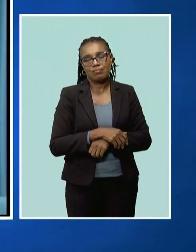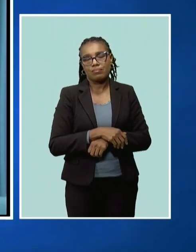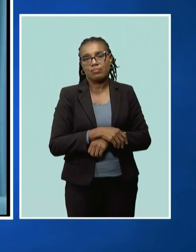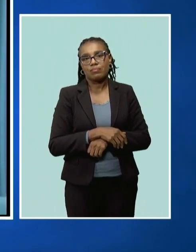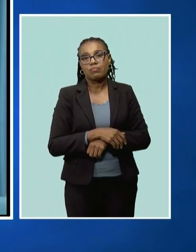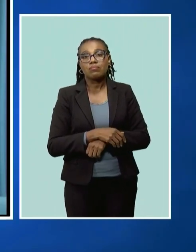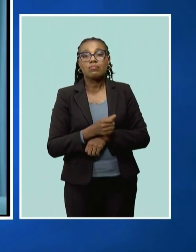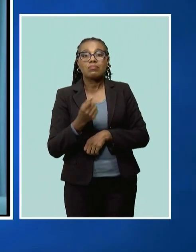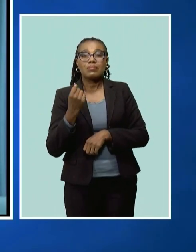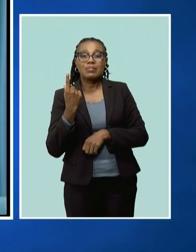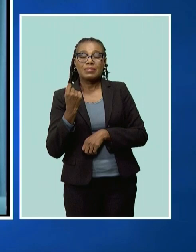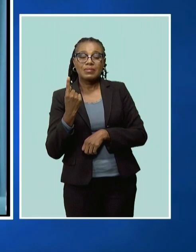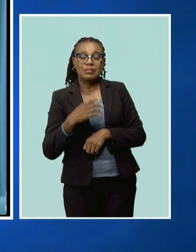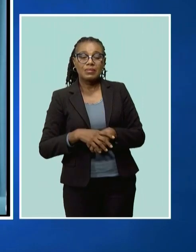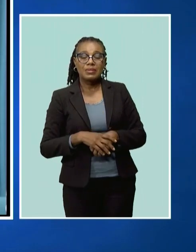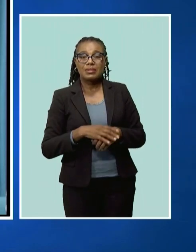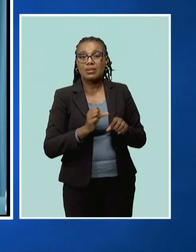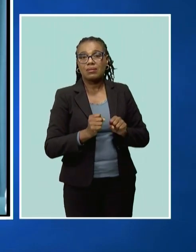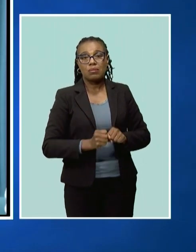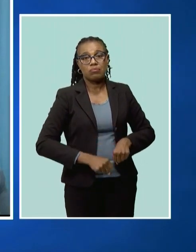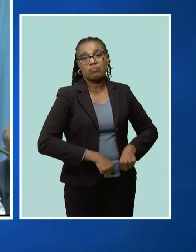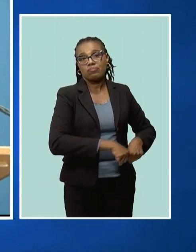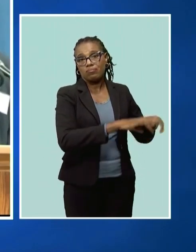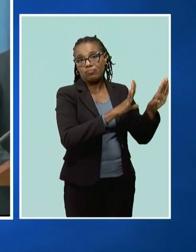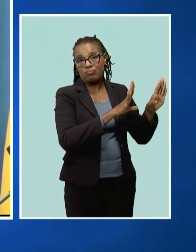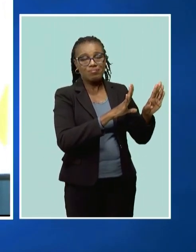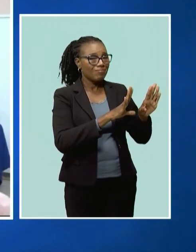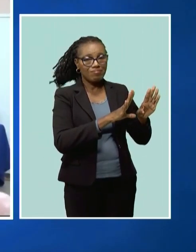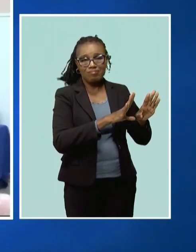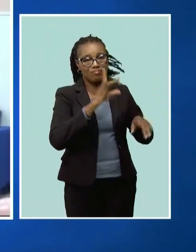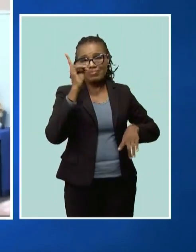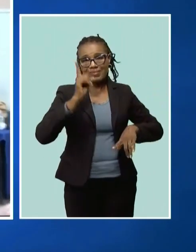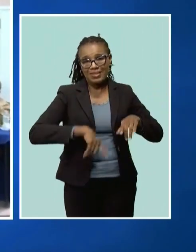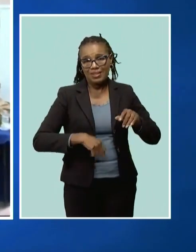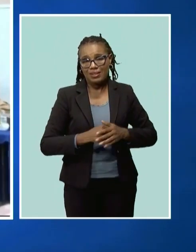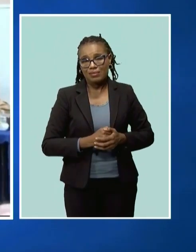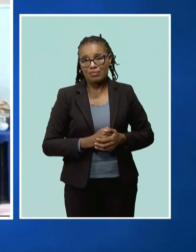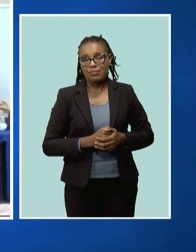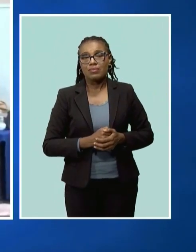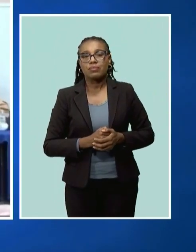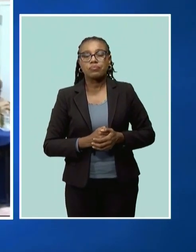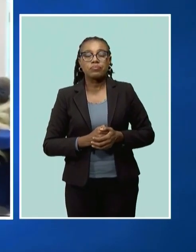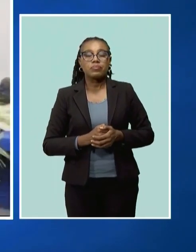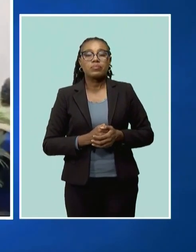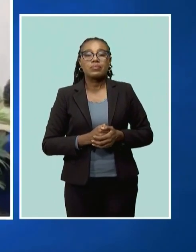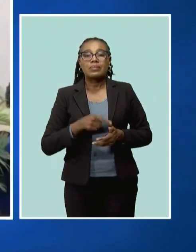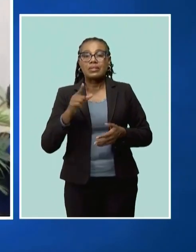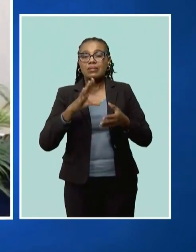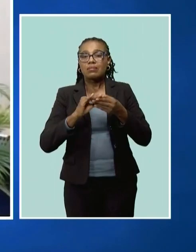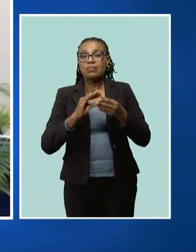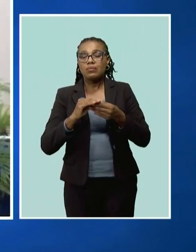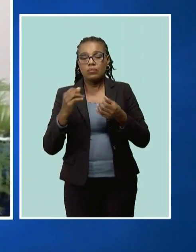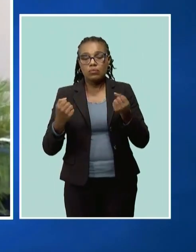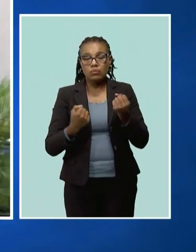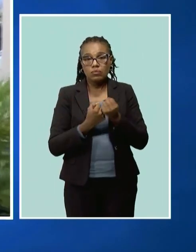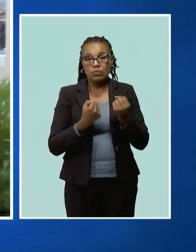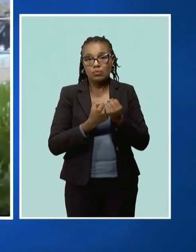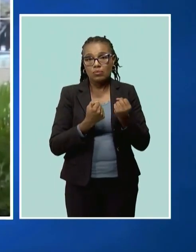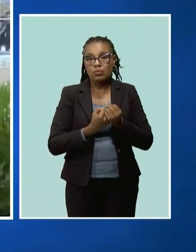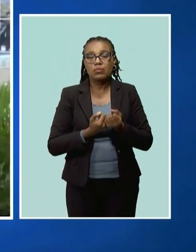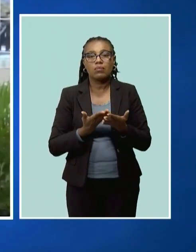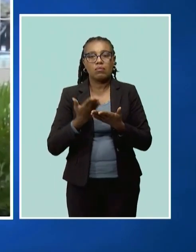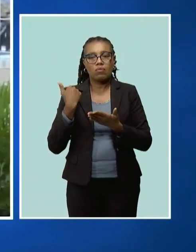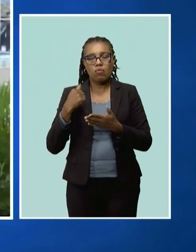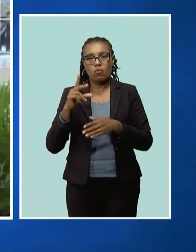be sacrificed. Mr. O'Neill presented office assistant Kerry King, who's been with CEDUSAB since 2013,